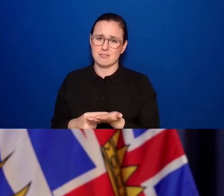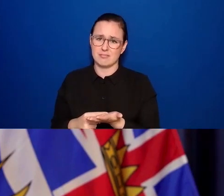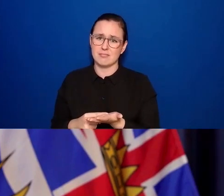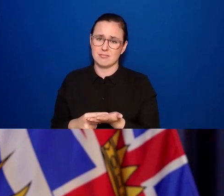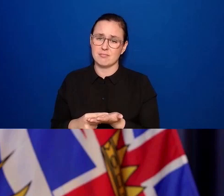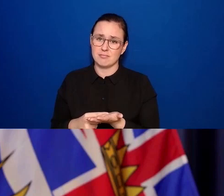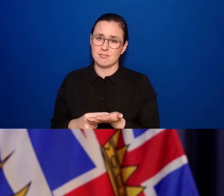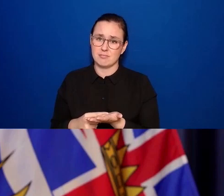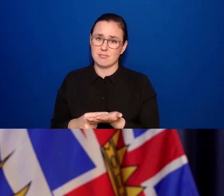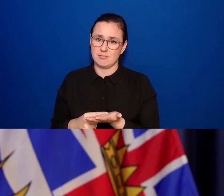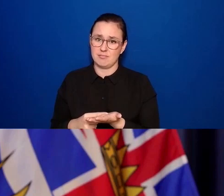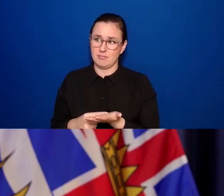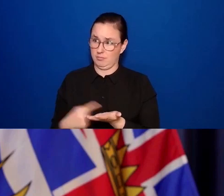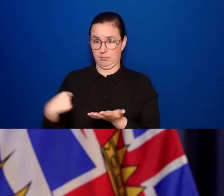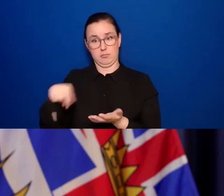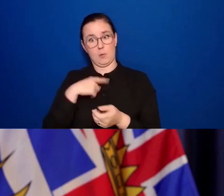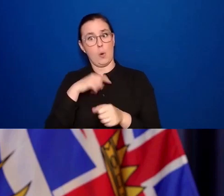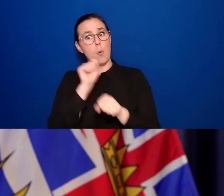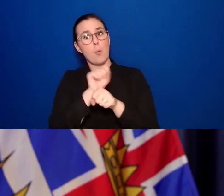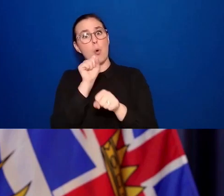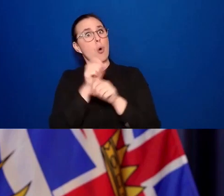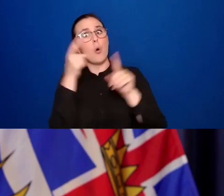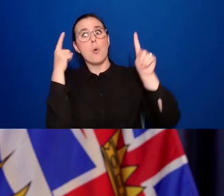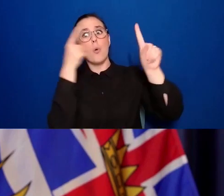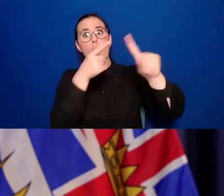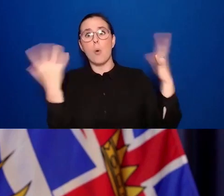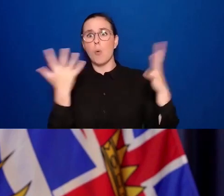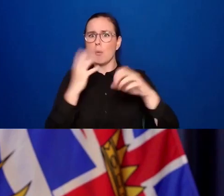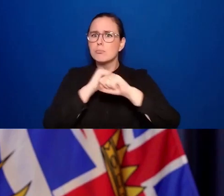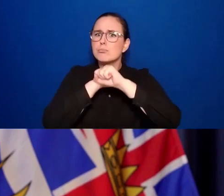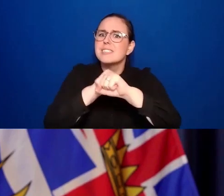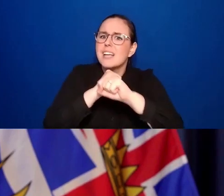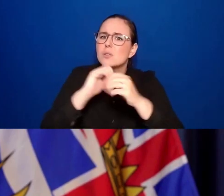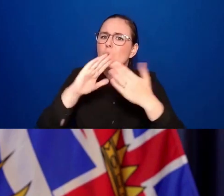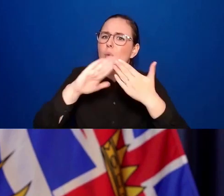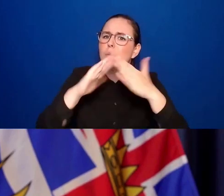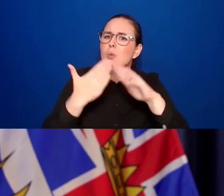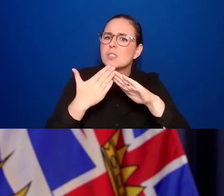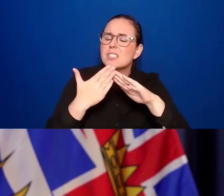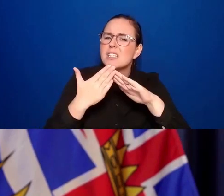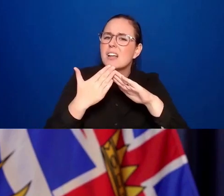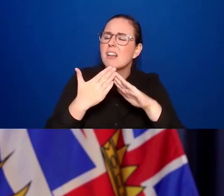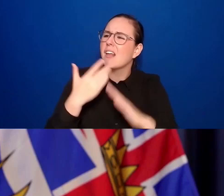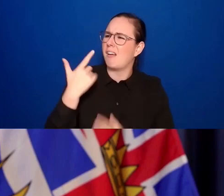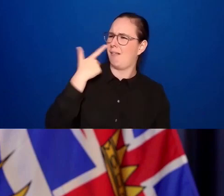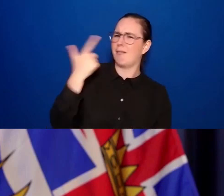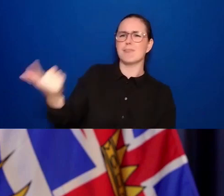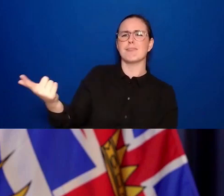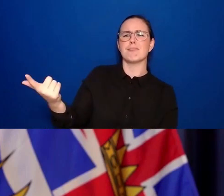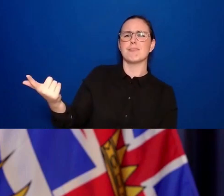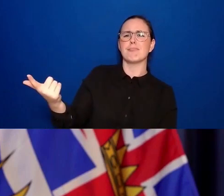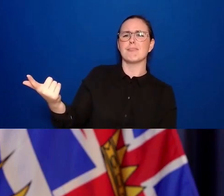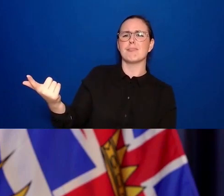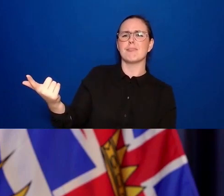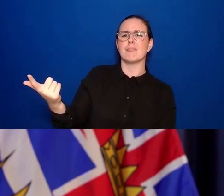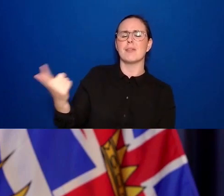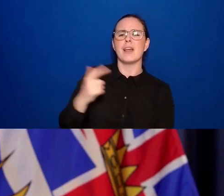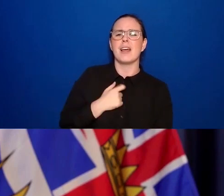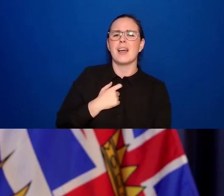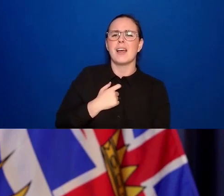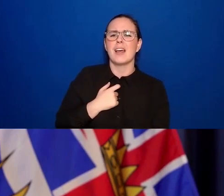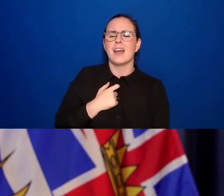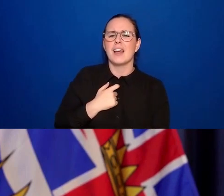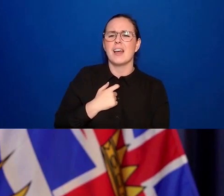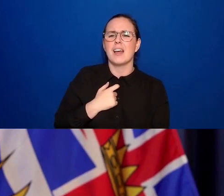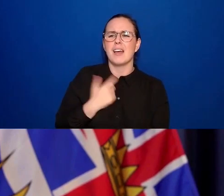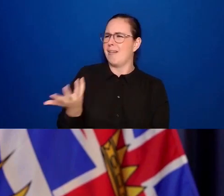to a common purpose that really does not have an ideological foundation. Those who are seeing this as, I